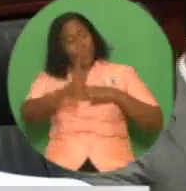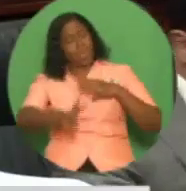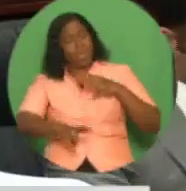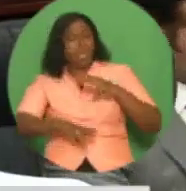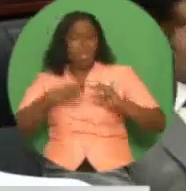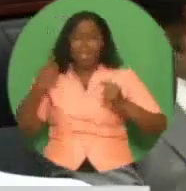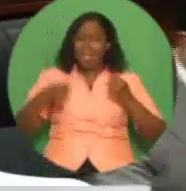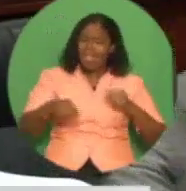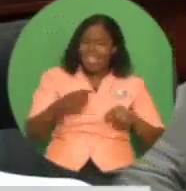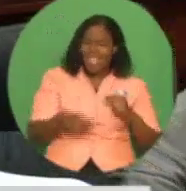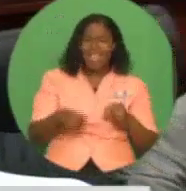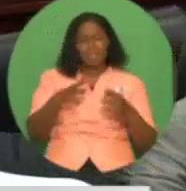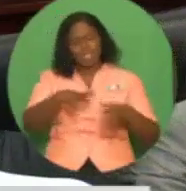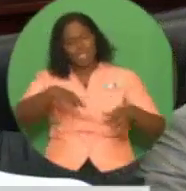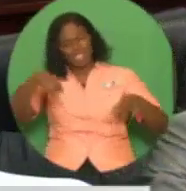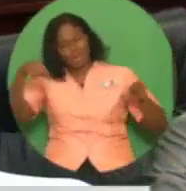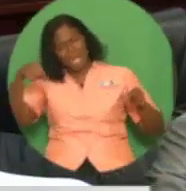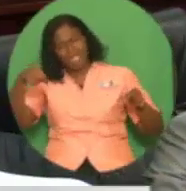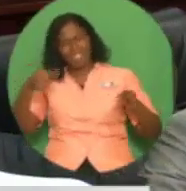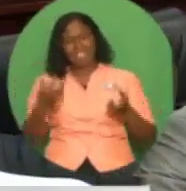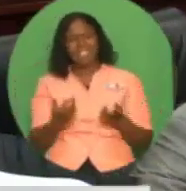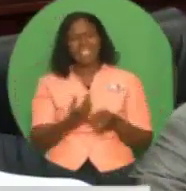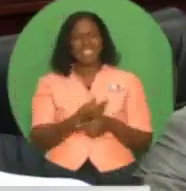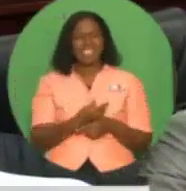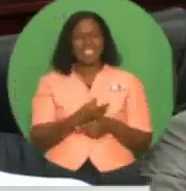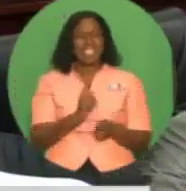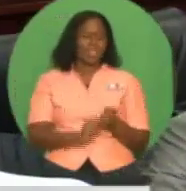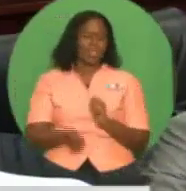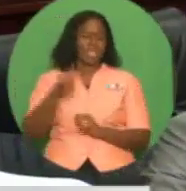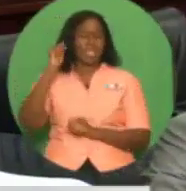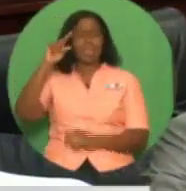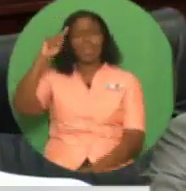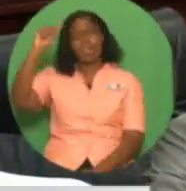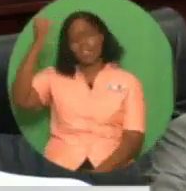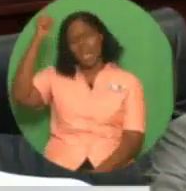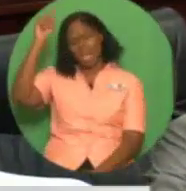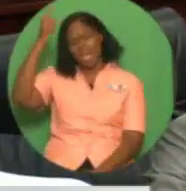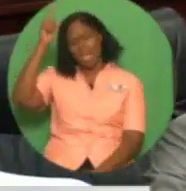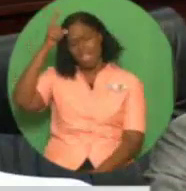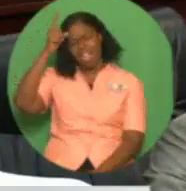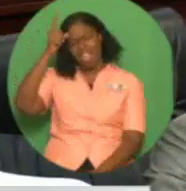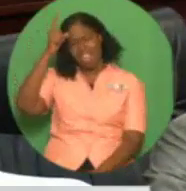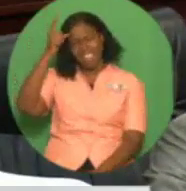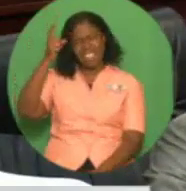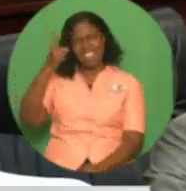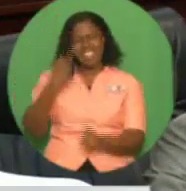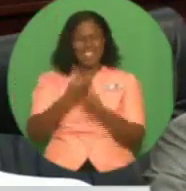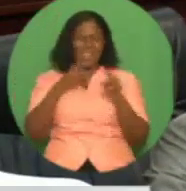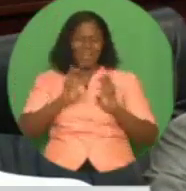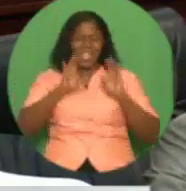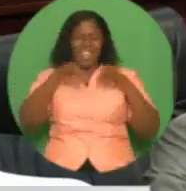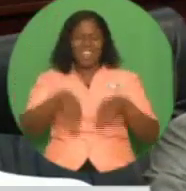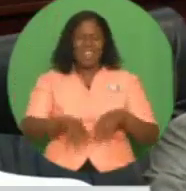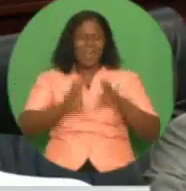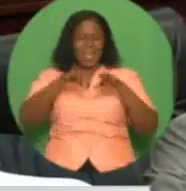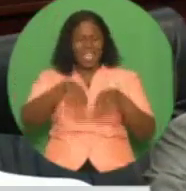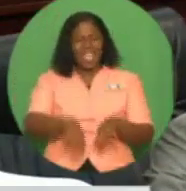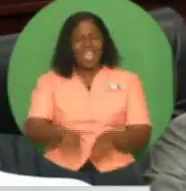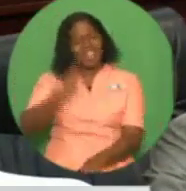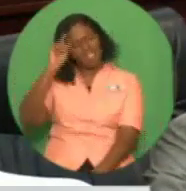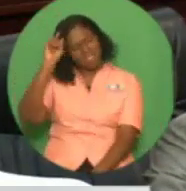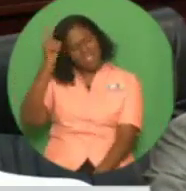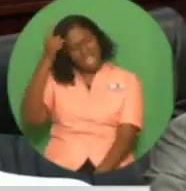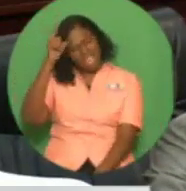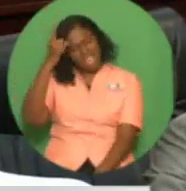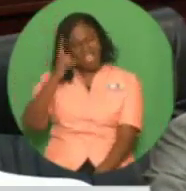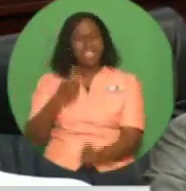taken place in Japan. Trinidad and Tobago is the first English-speaking country in the Caribbean and the first member of